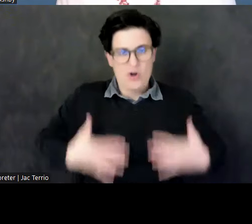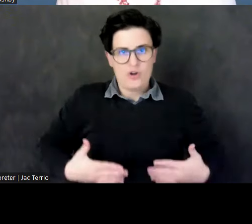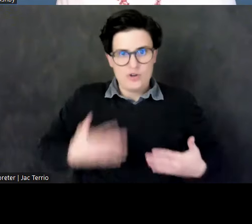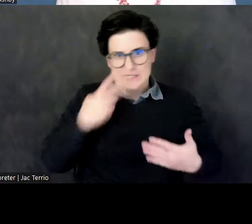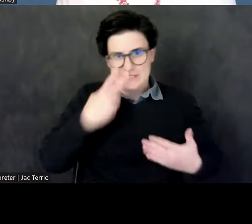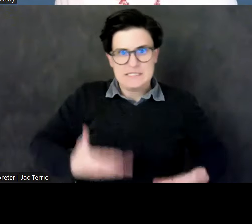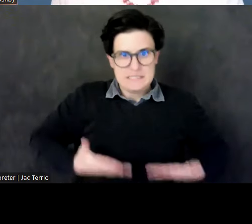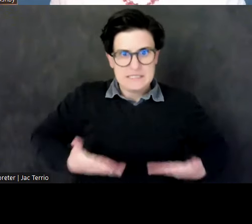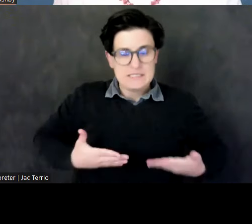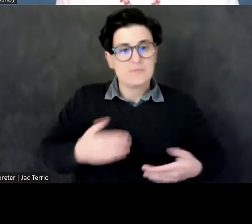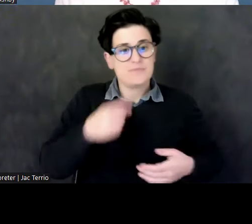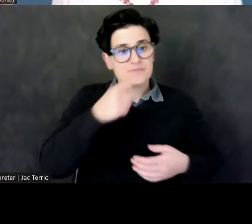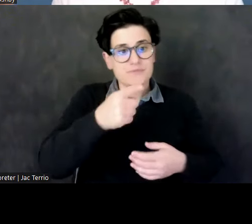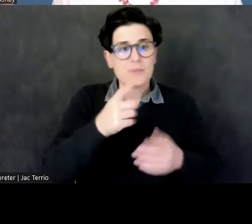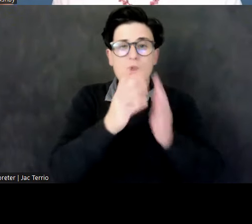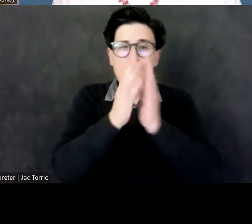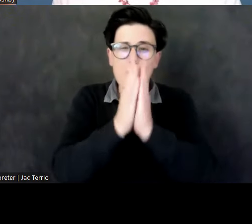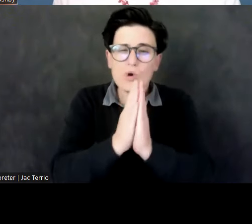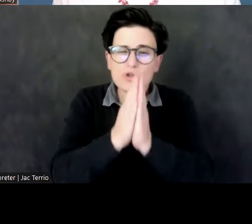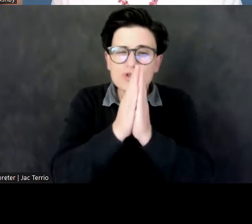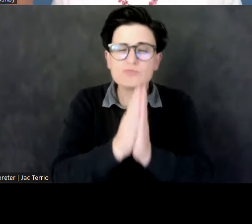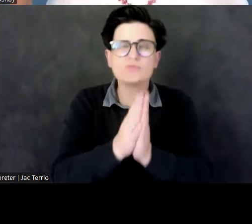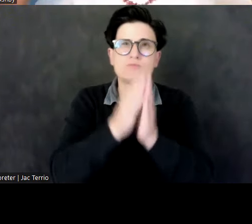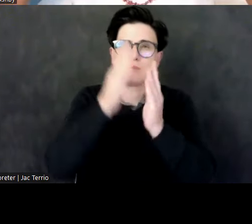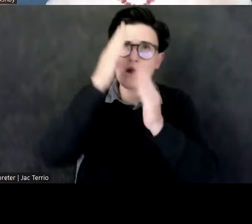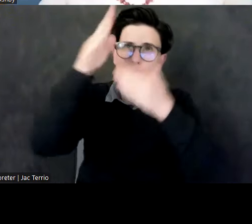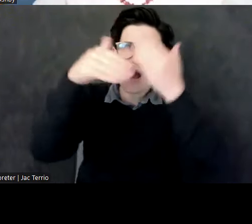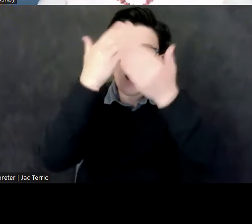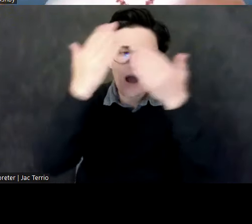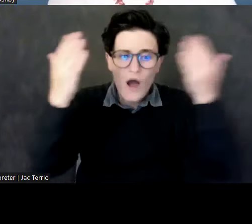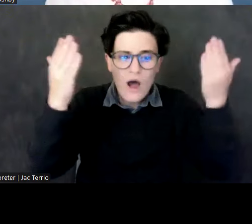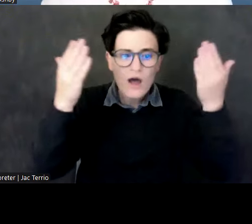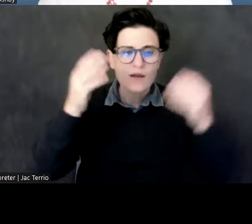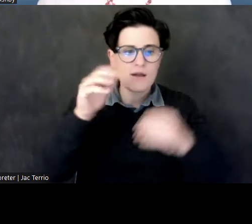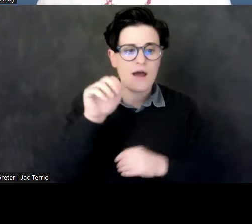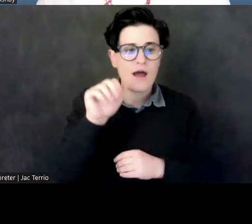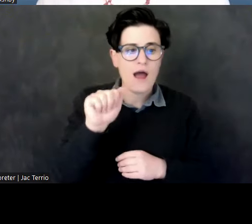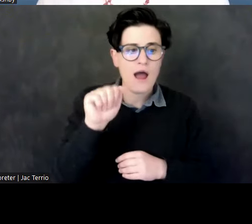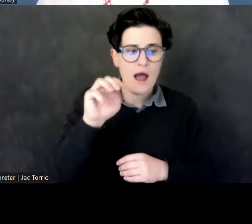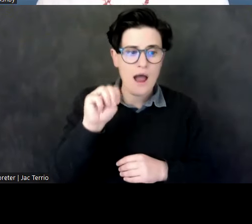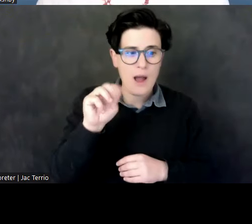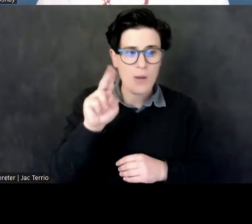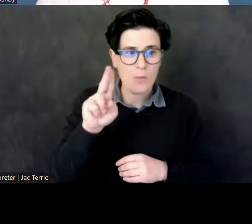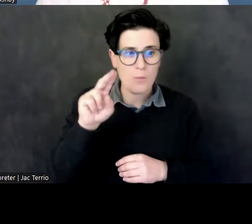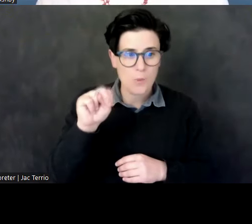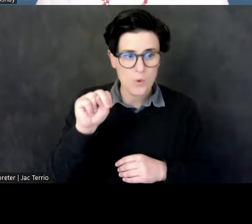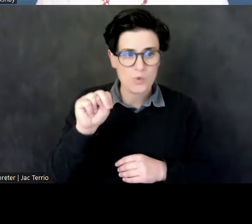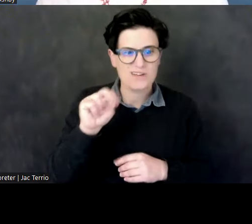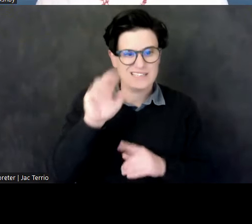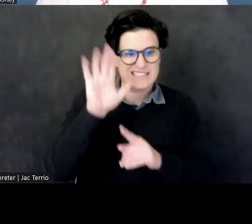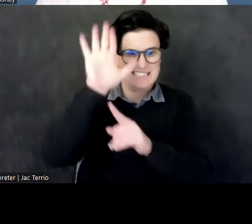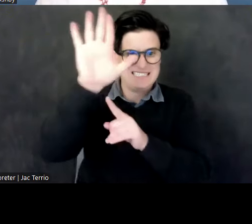worshiping, revering the god Amun, whose bark would have sat on top of this bark